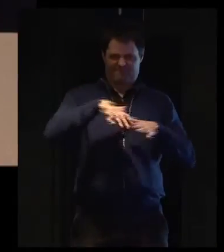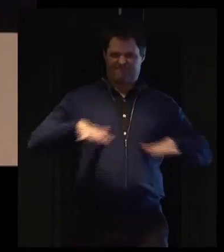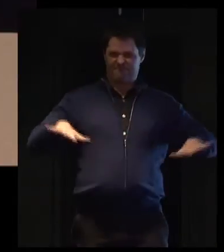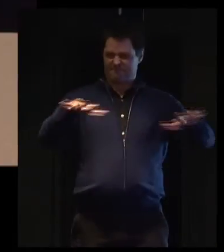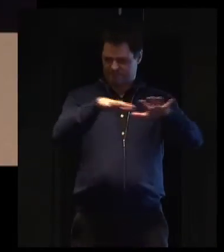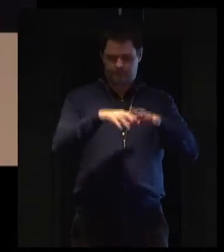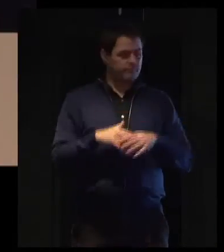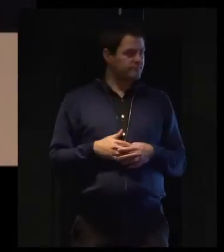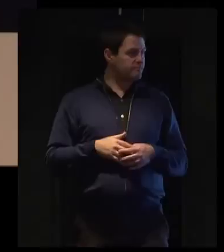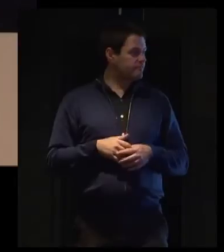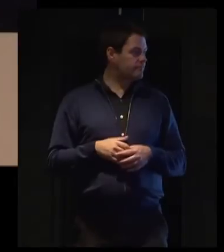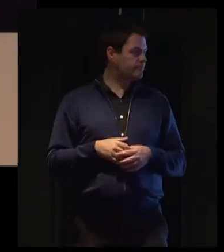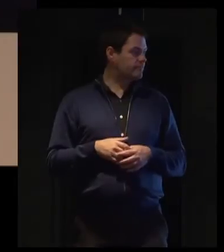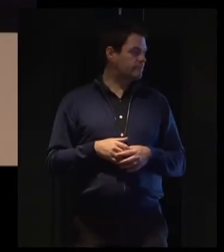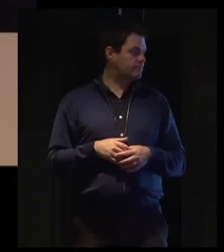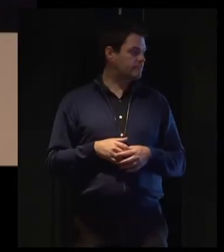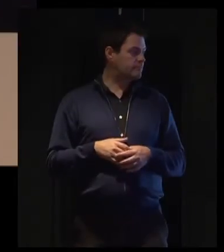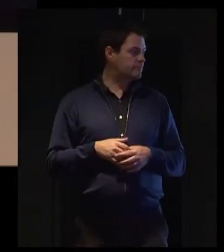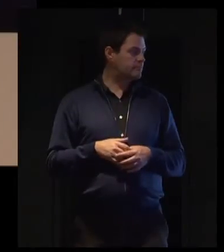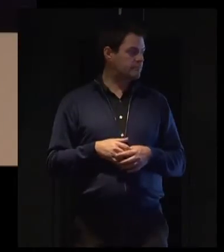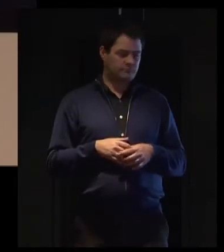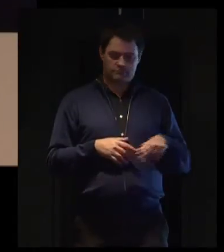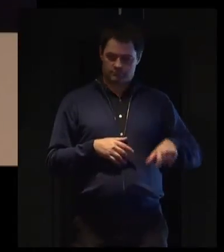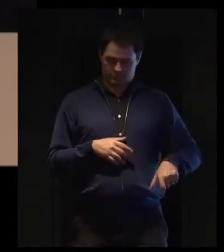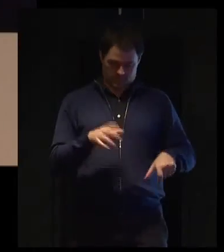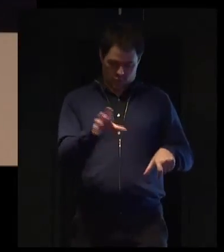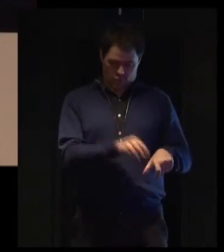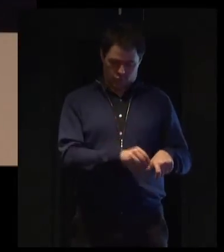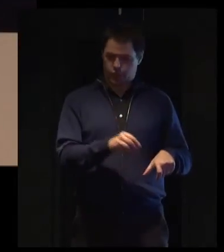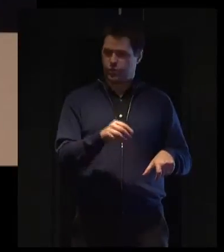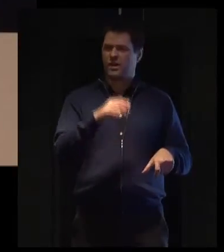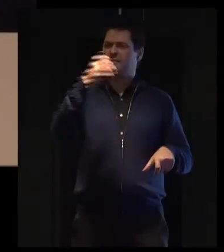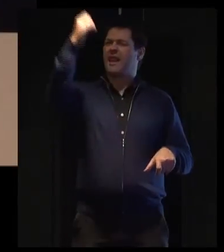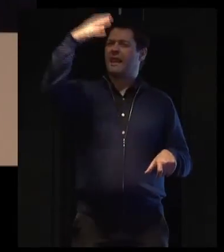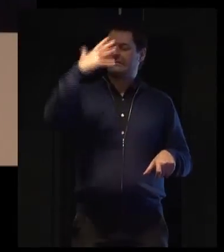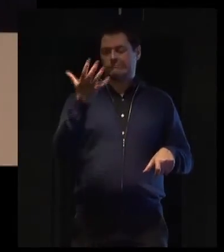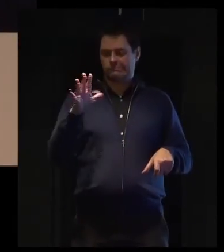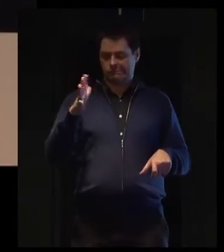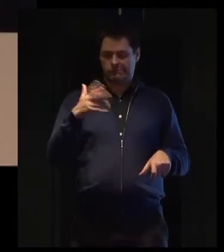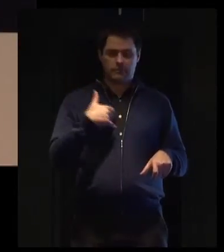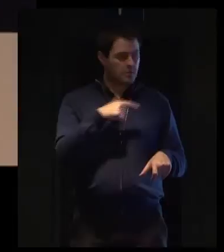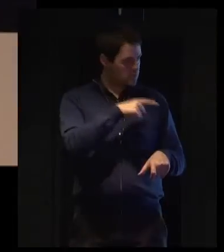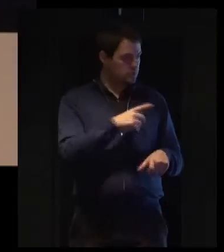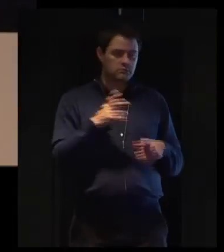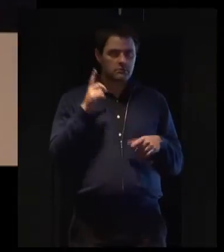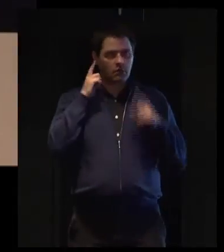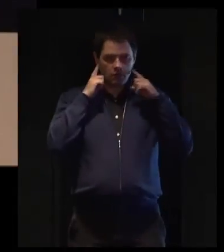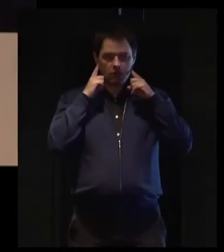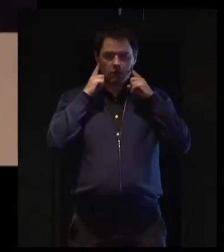outdoors, because the infrared gets affected by the daylight, but they obviously assist in augmentation.